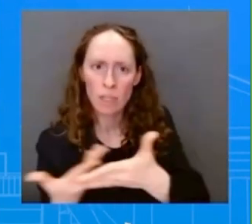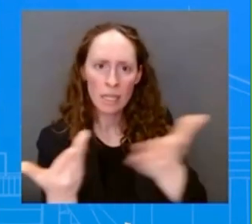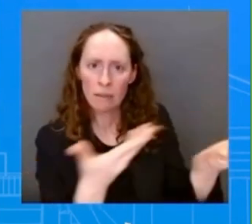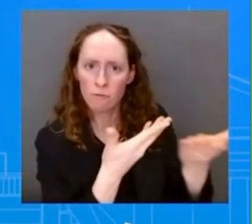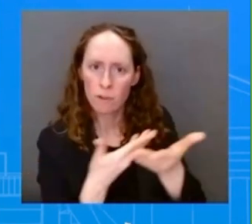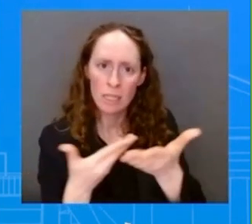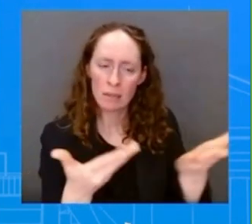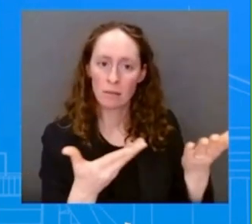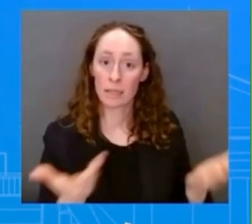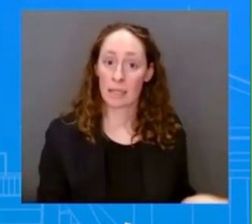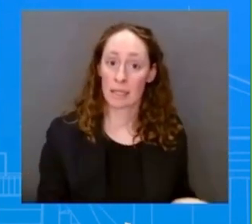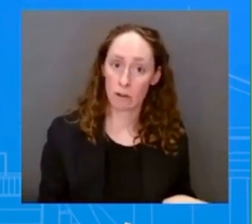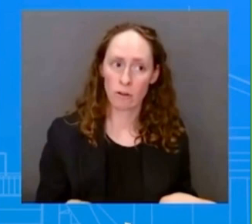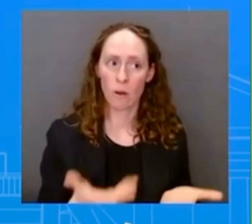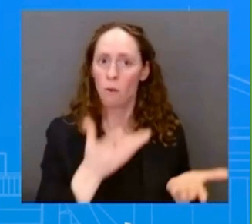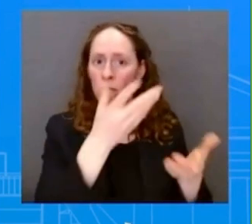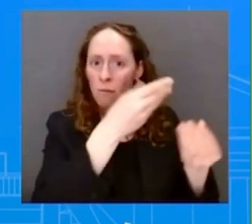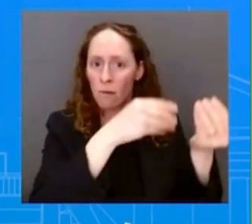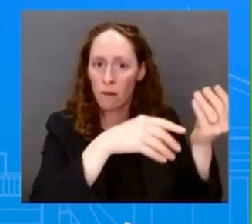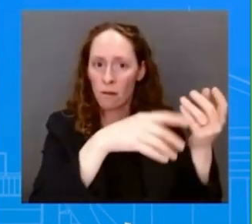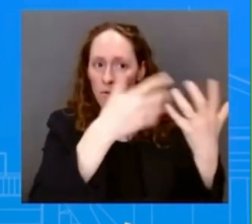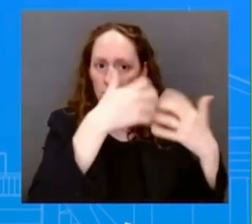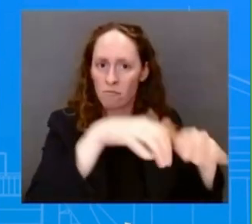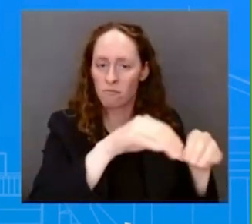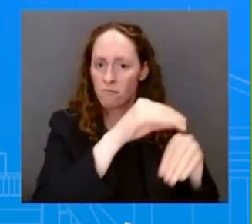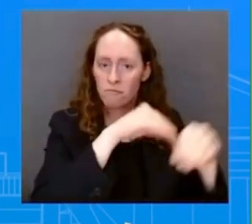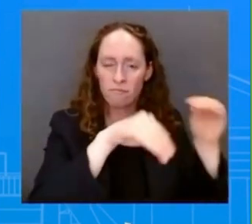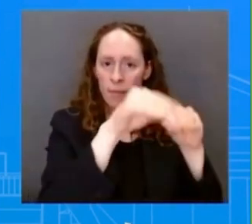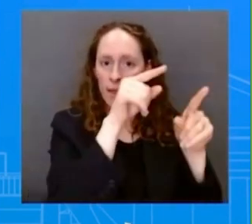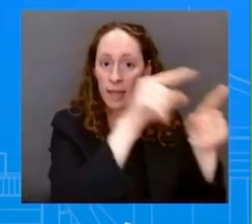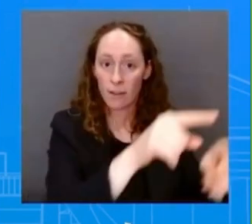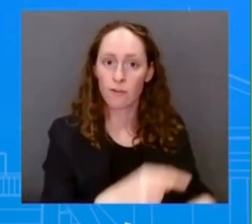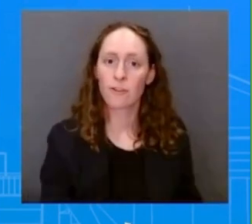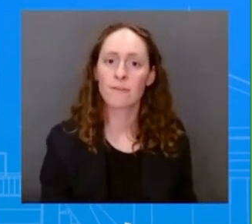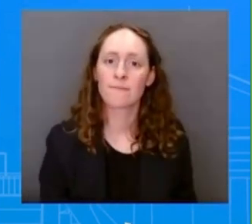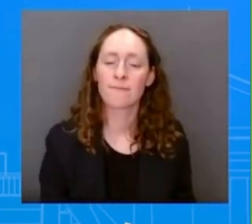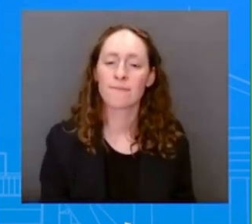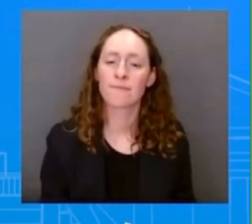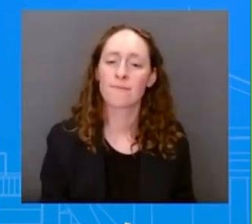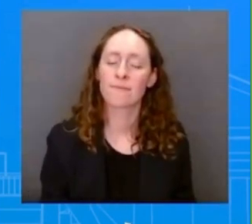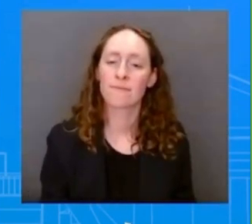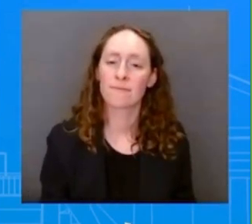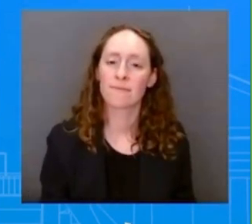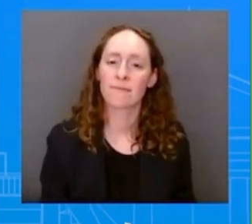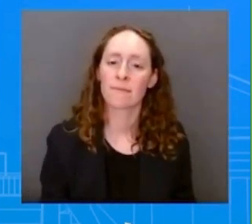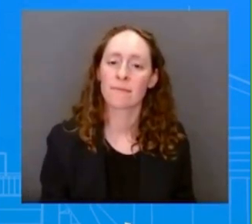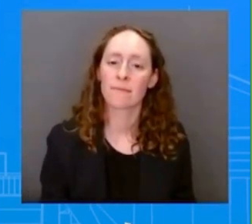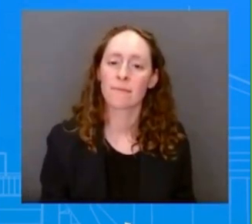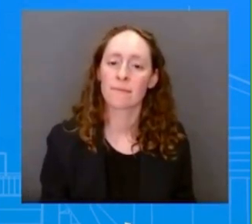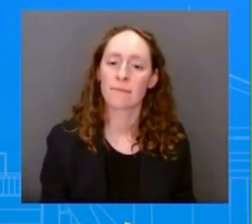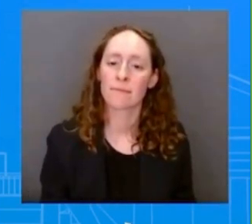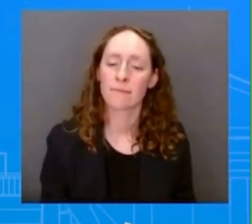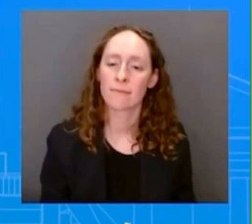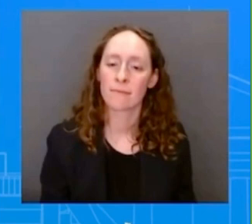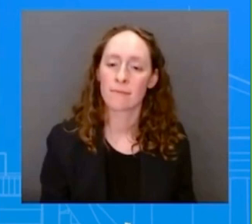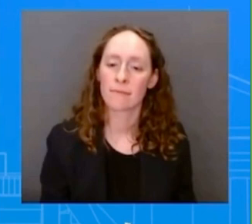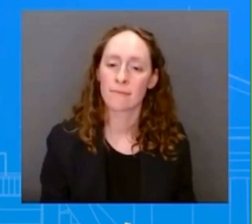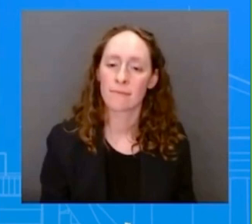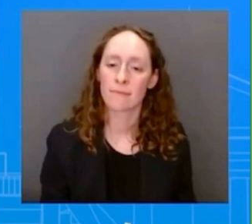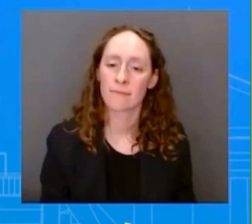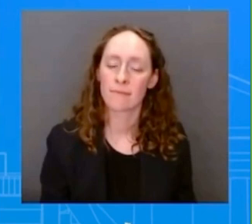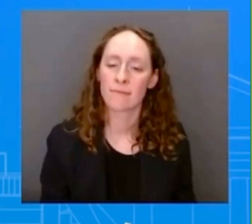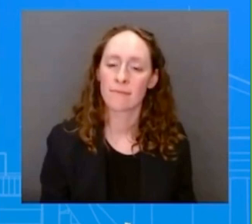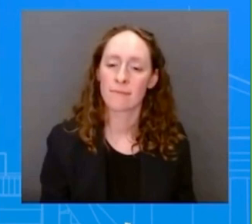for, you know, for additional work. In fact, we've stood up now three, I think inspectors general general at DOD to, to help manage, uh,